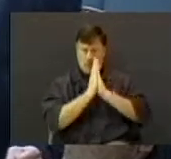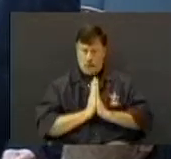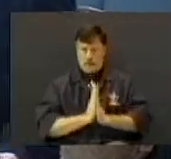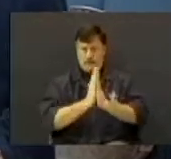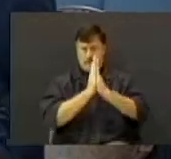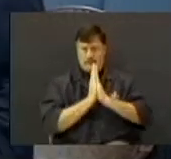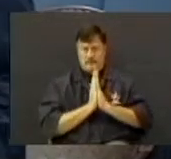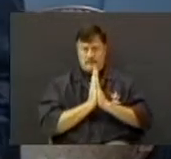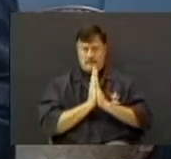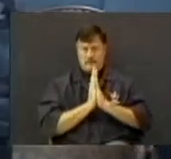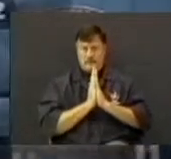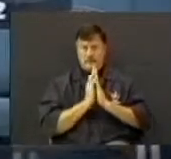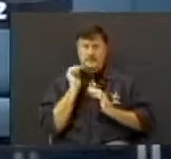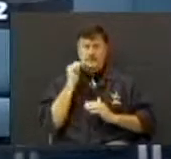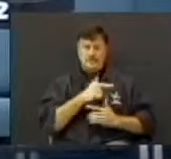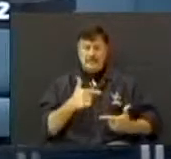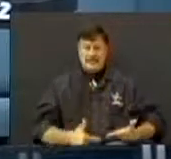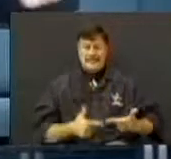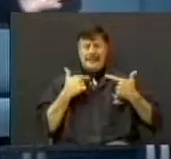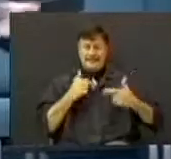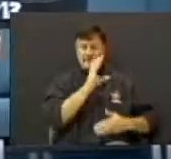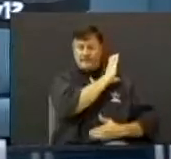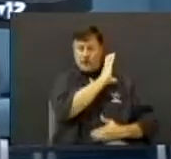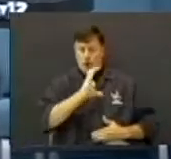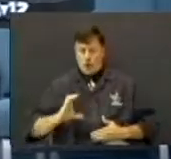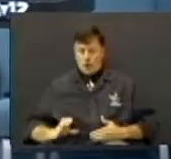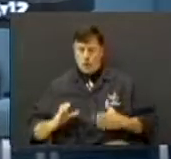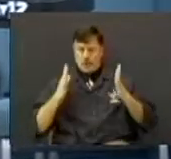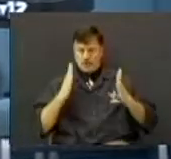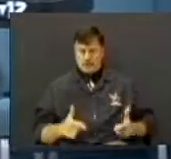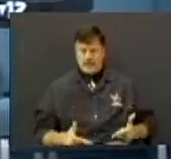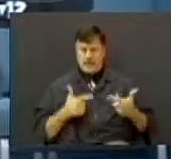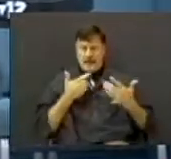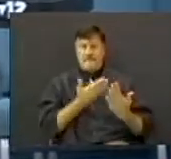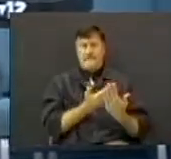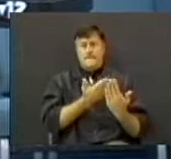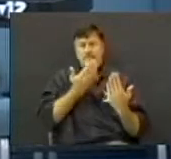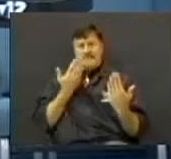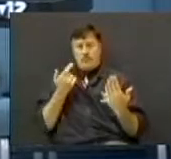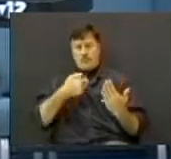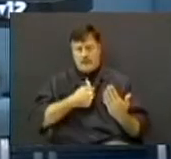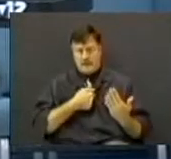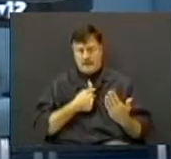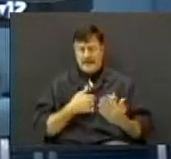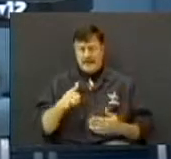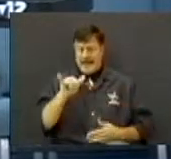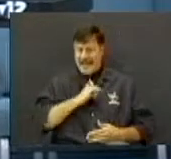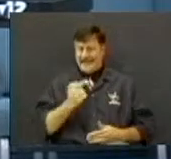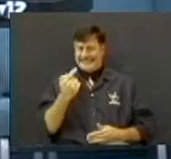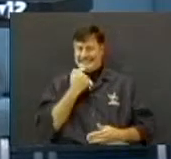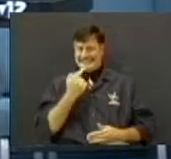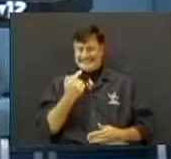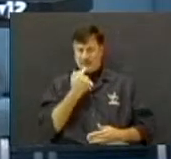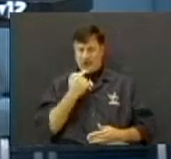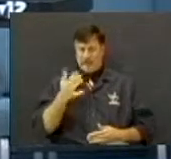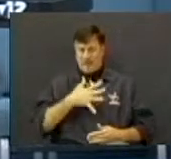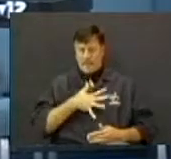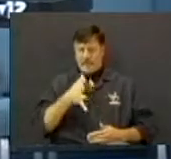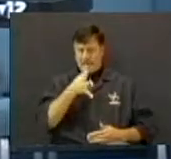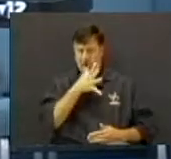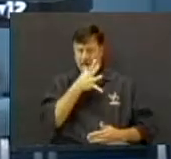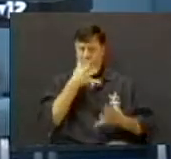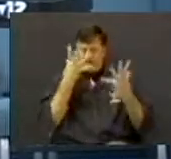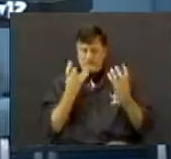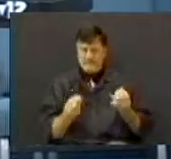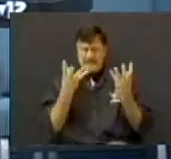She lived the Christian life before me. Now, I know I disappointed her a whole bunch, but I want to tell you, thank God for mothers that,